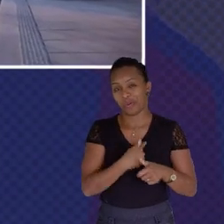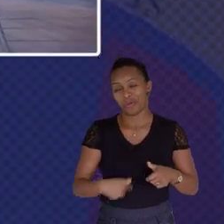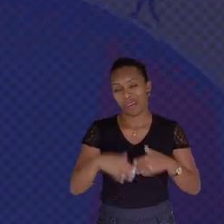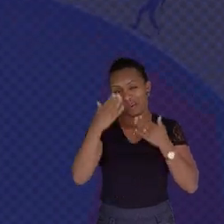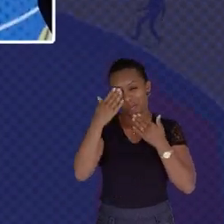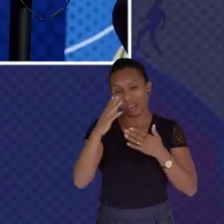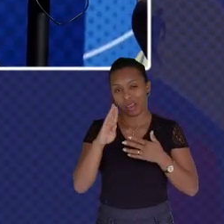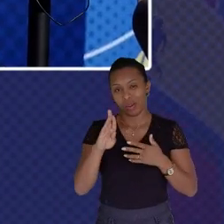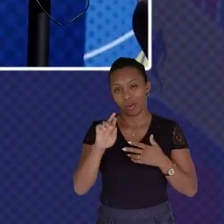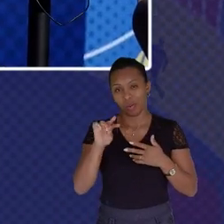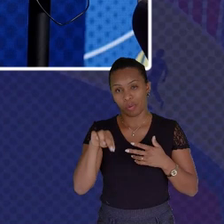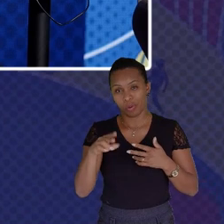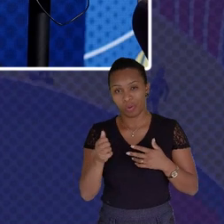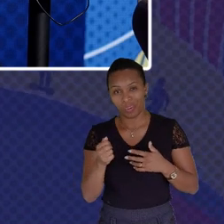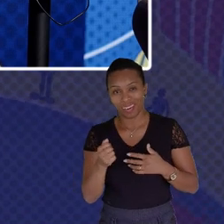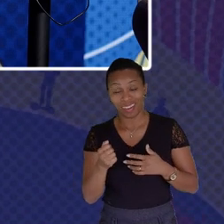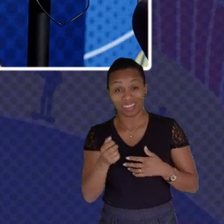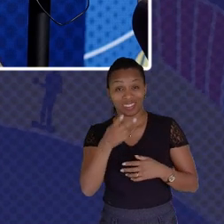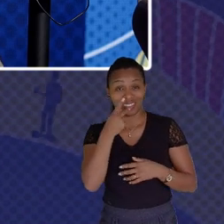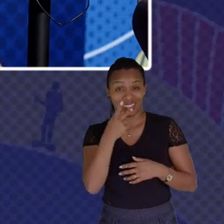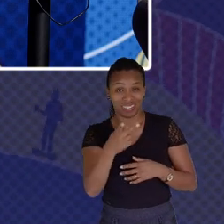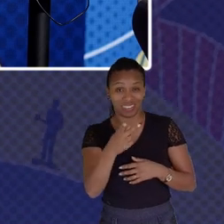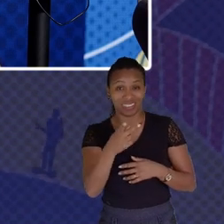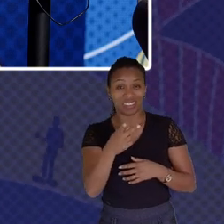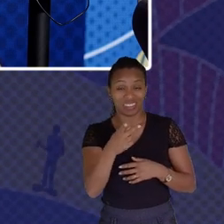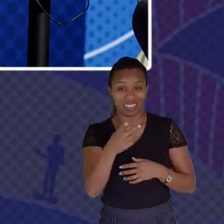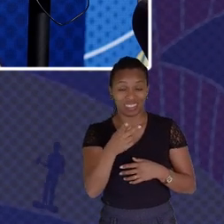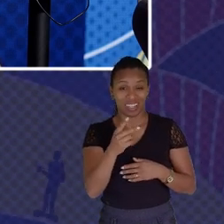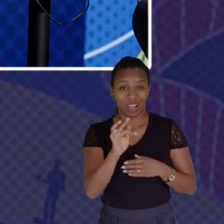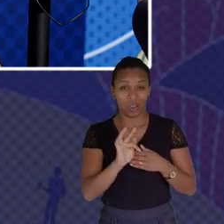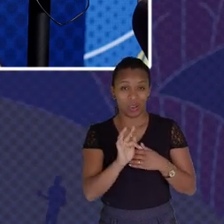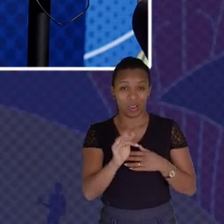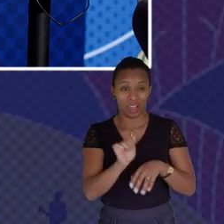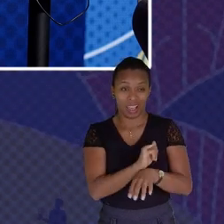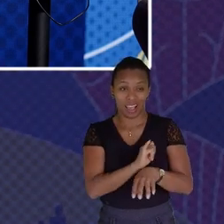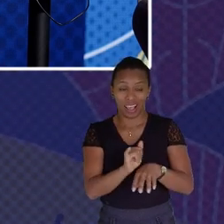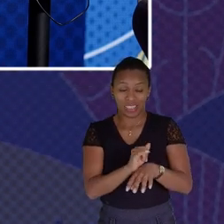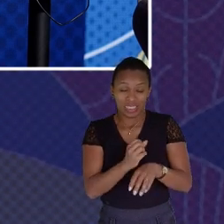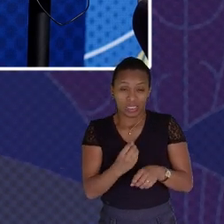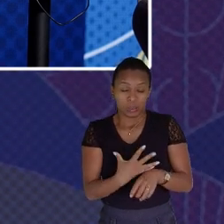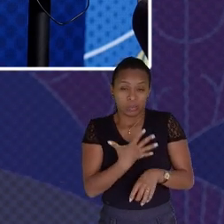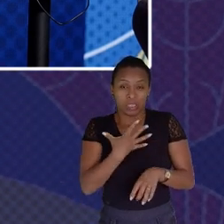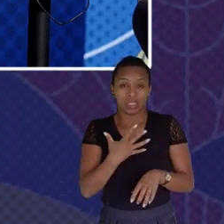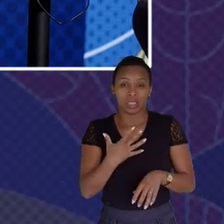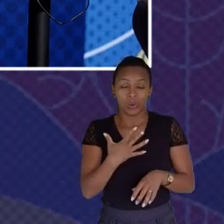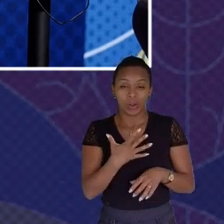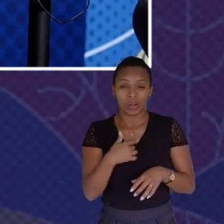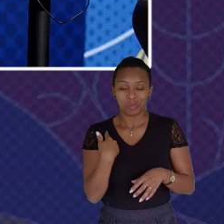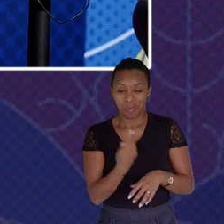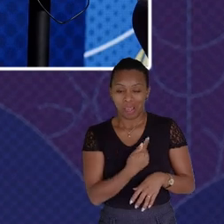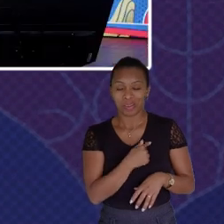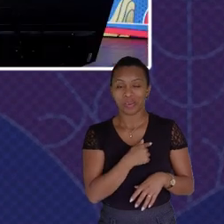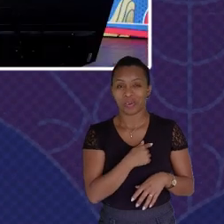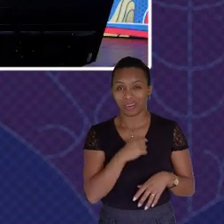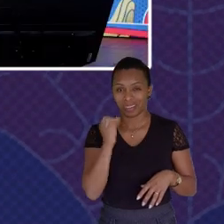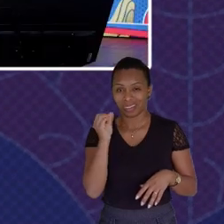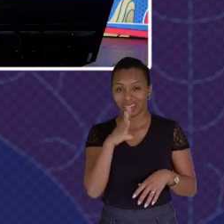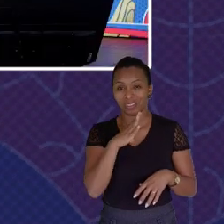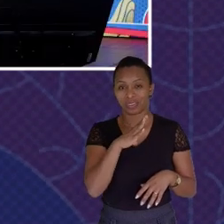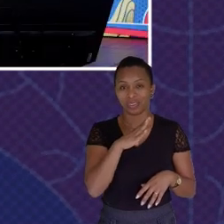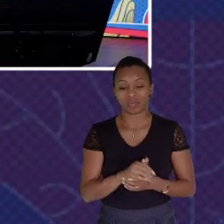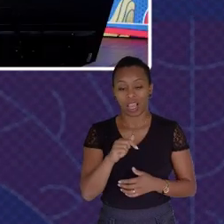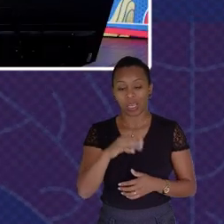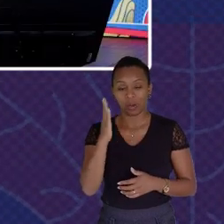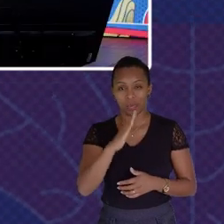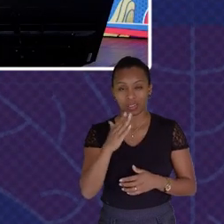I Have To Say That The Center For Strategic Futures Is A Great Inspiration For Us Here At The Innovation Division In Brazil Arina Thank You So Much